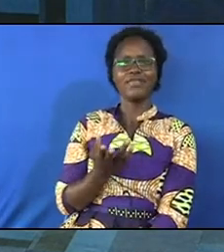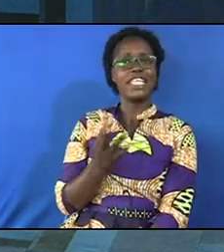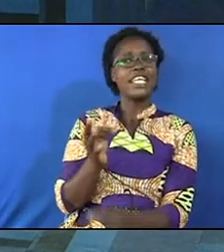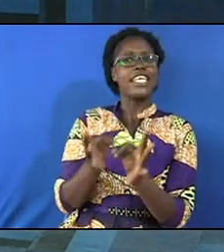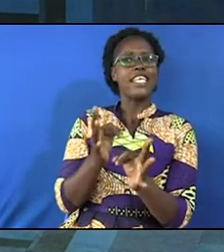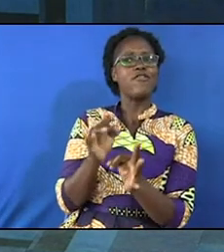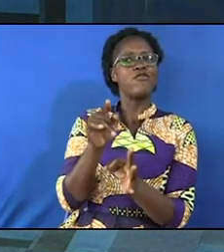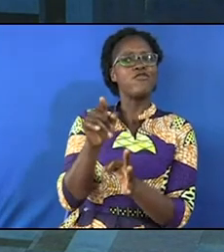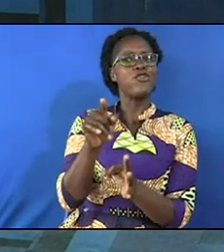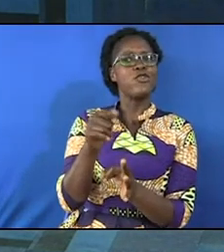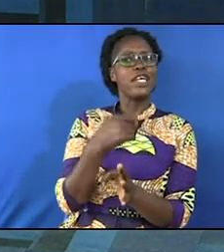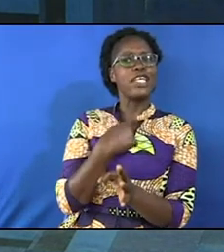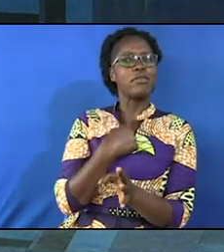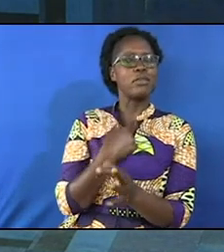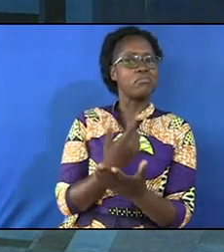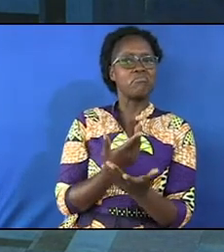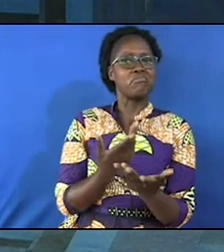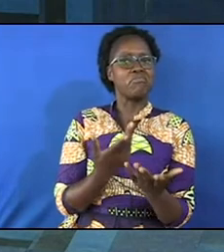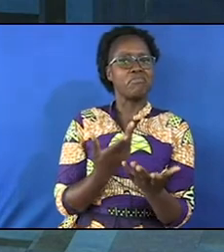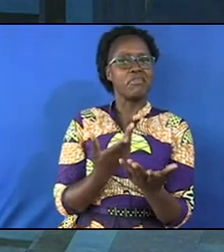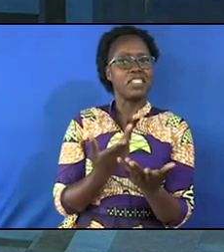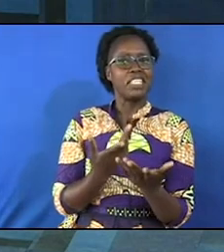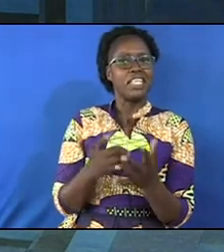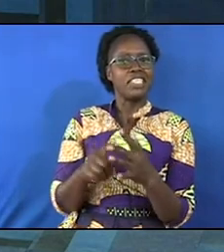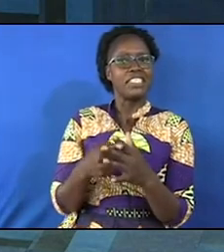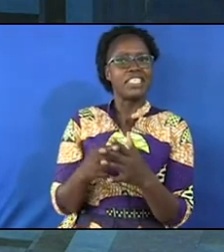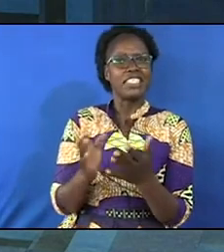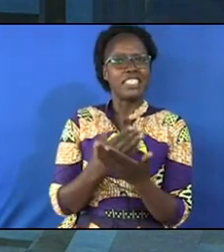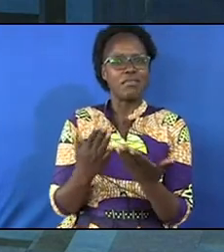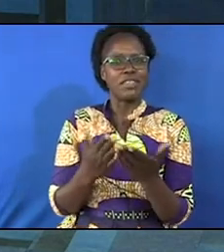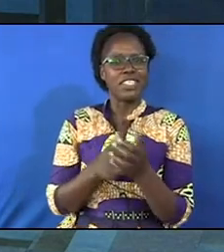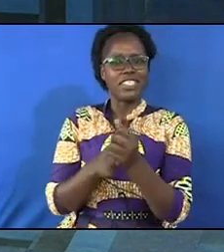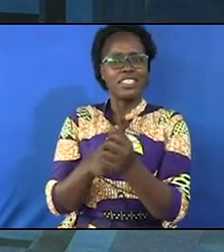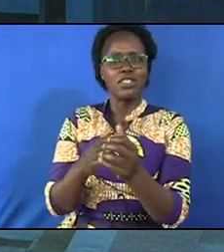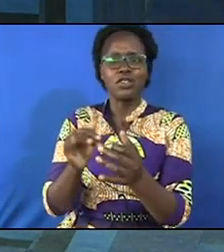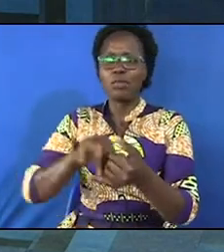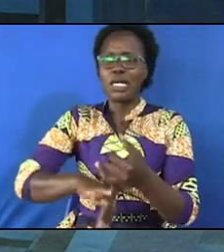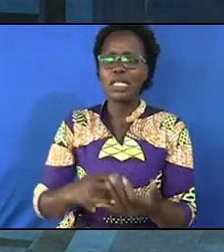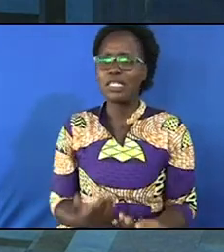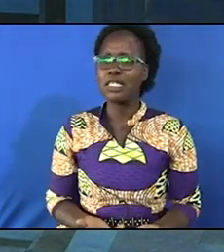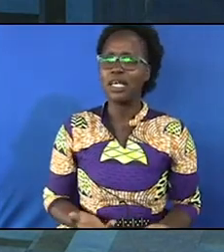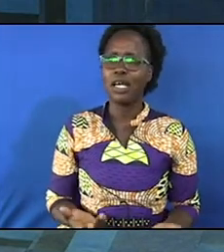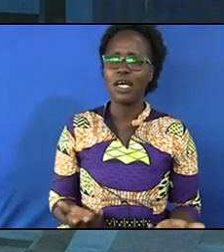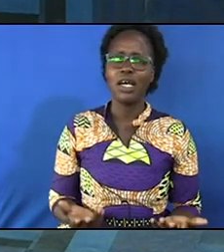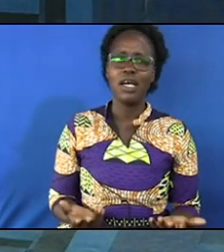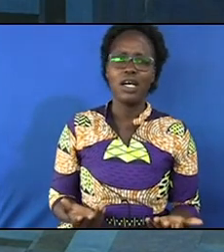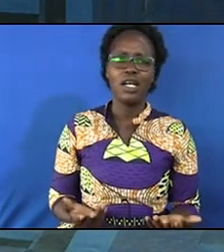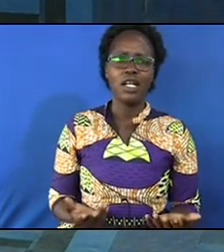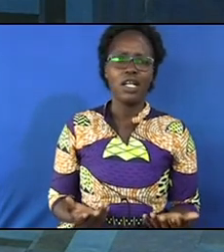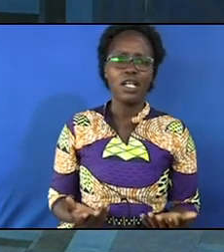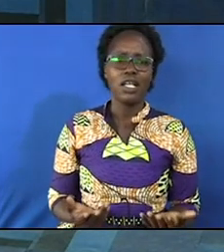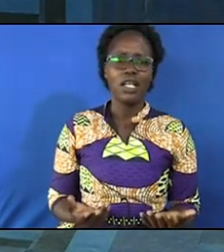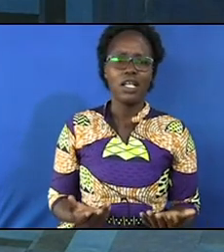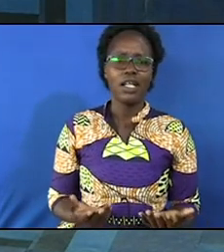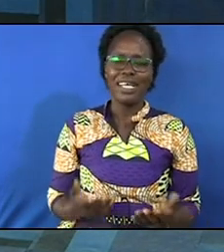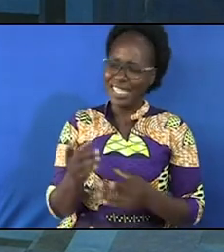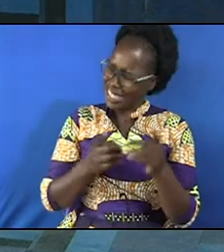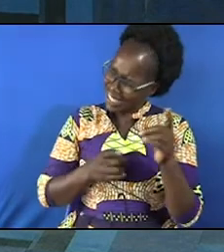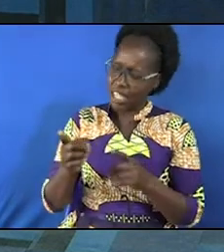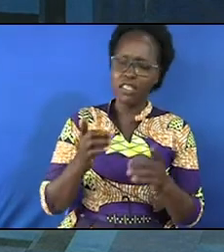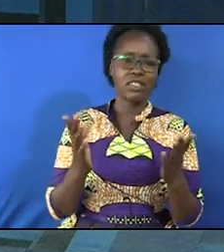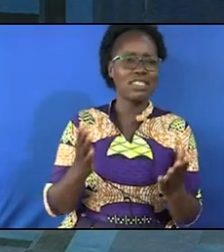if you and what can start up something leading to marriage I'm very direct